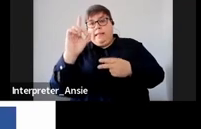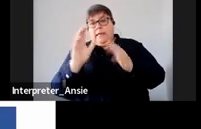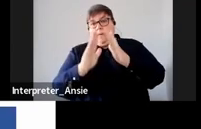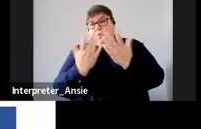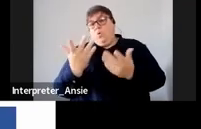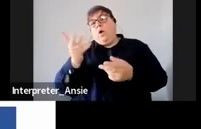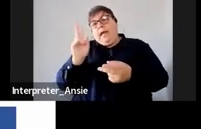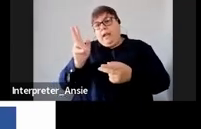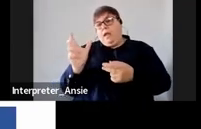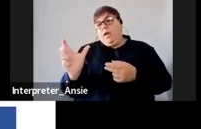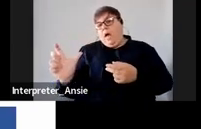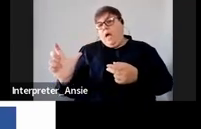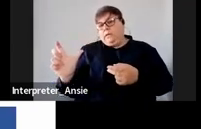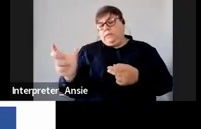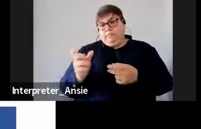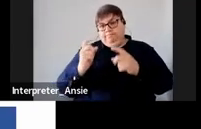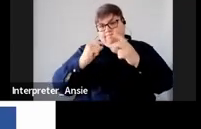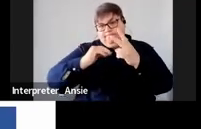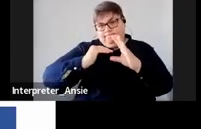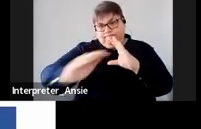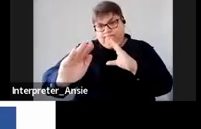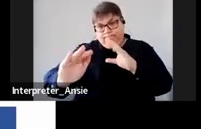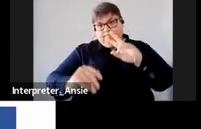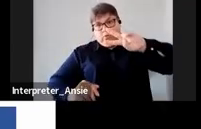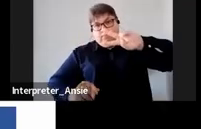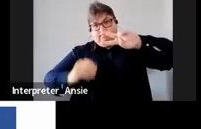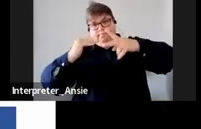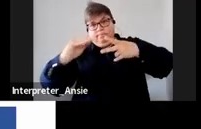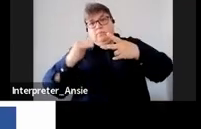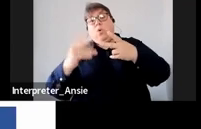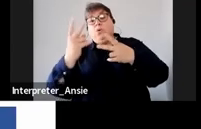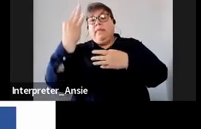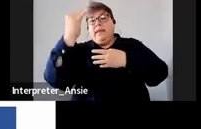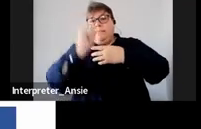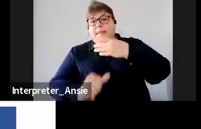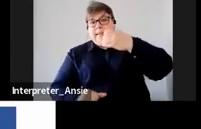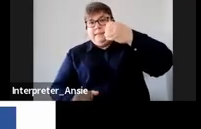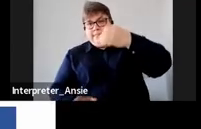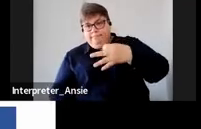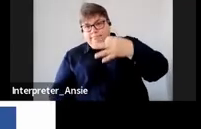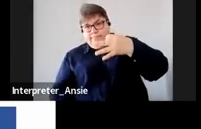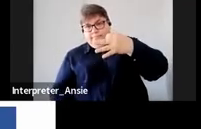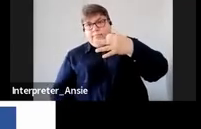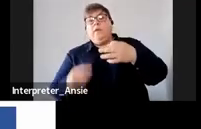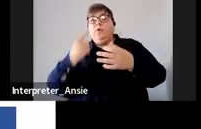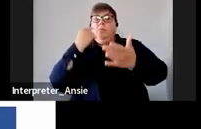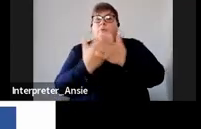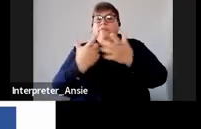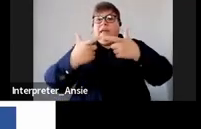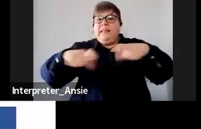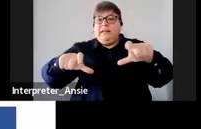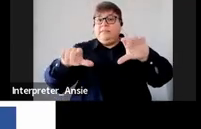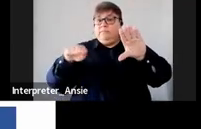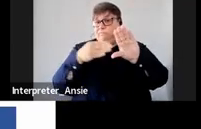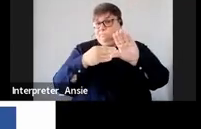or passport and then you load it to SARS they'll also request three months bank statement inclusive of proof of address so you can use that